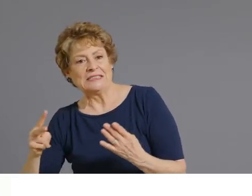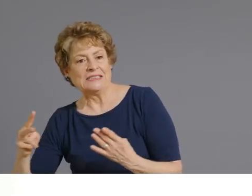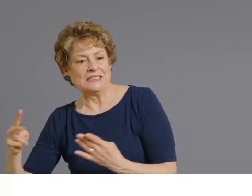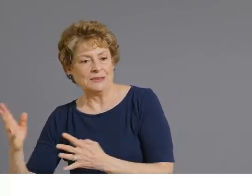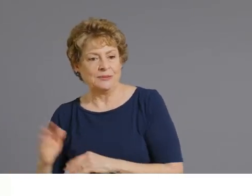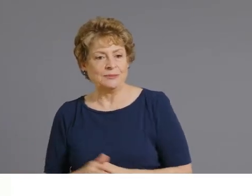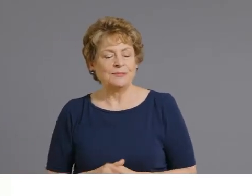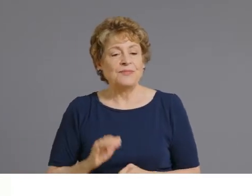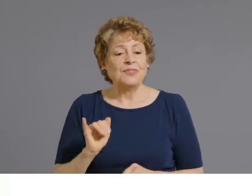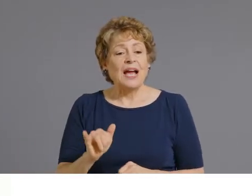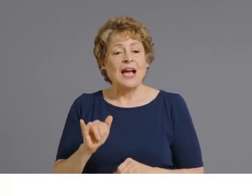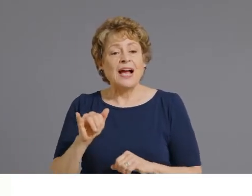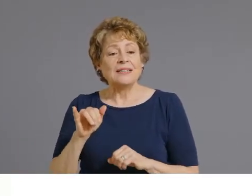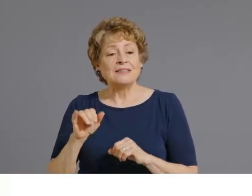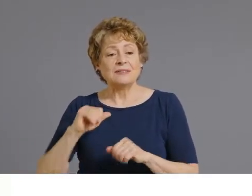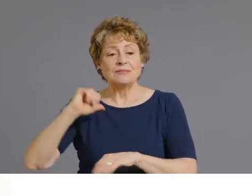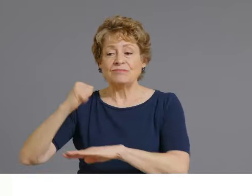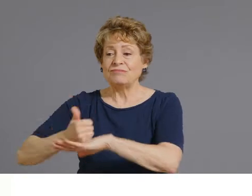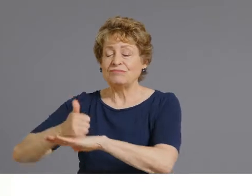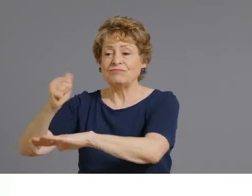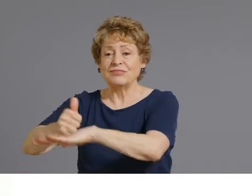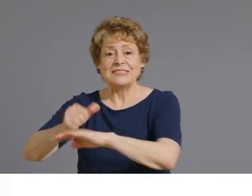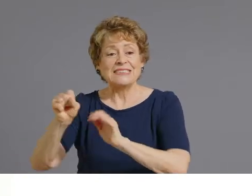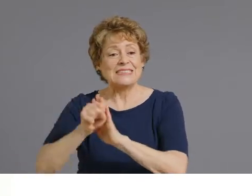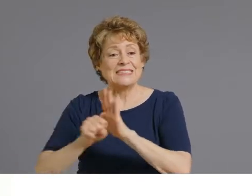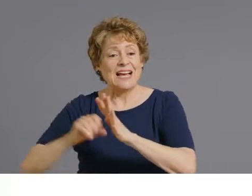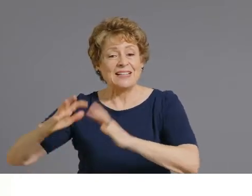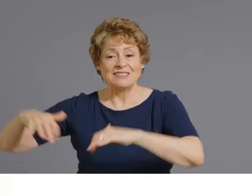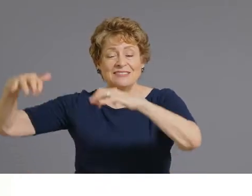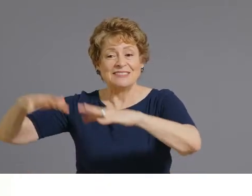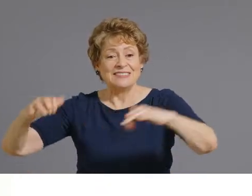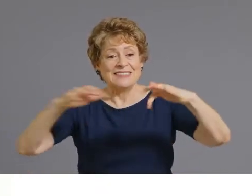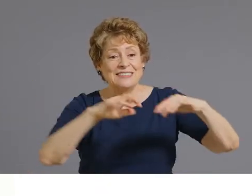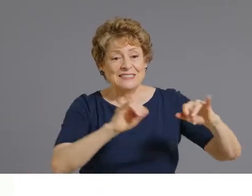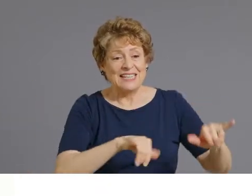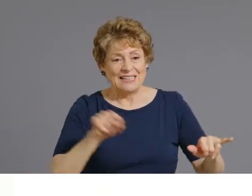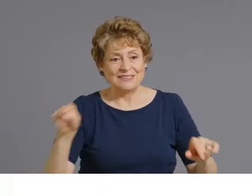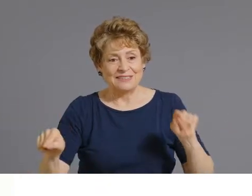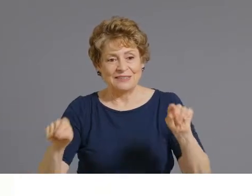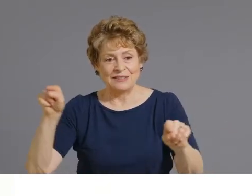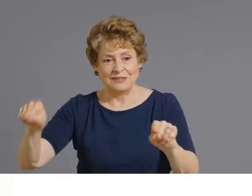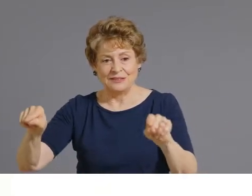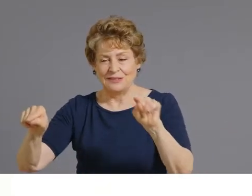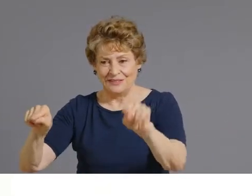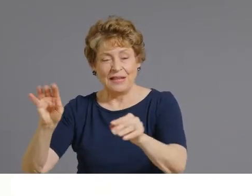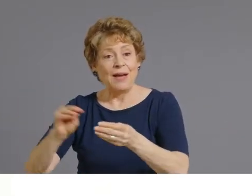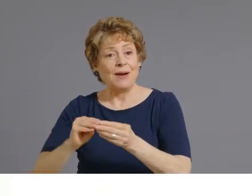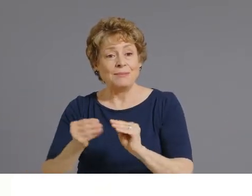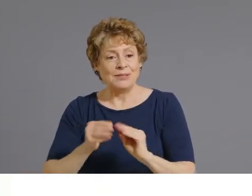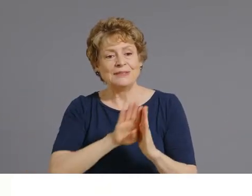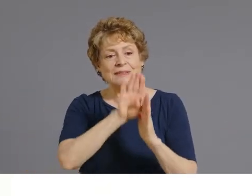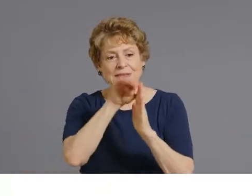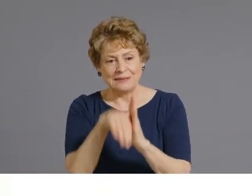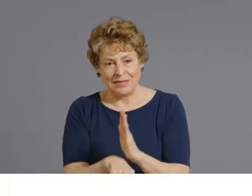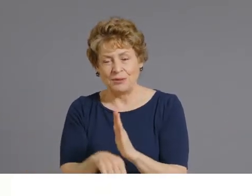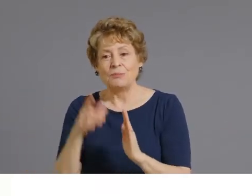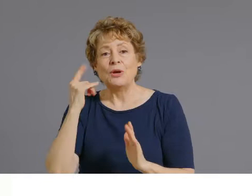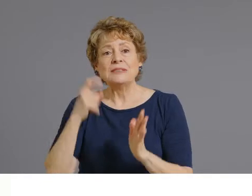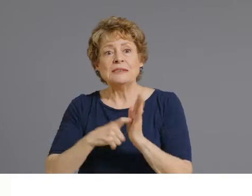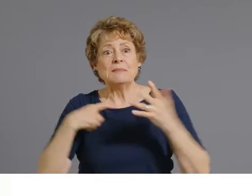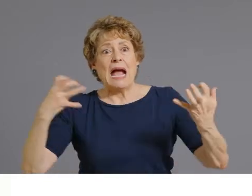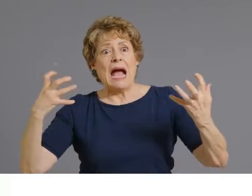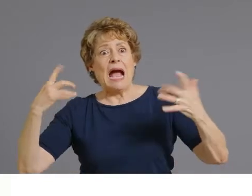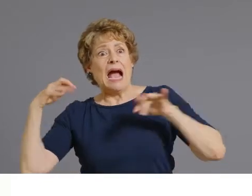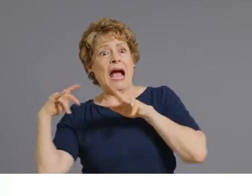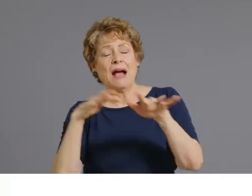pod vaccination sites. And so we we as we've said for weeks, demand is decreasing. We we